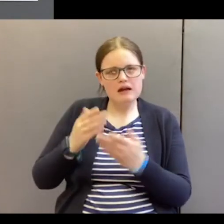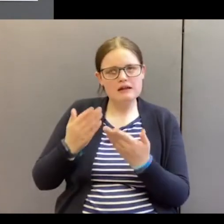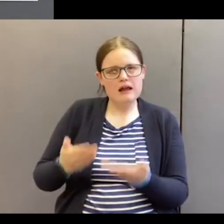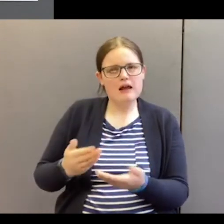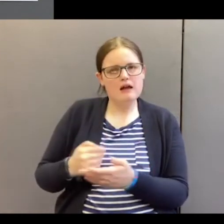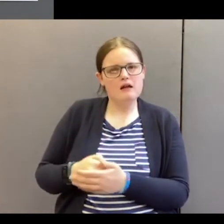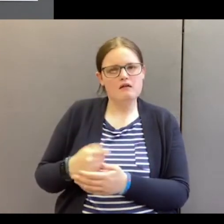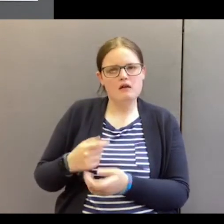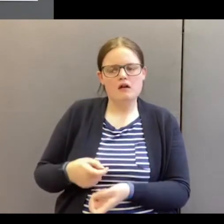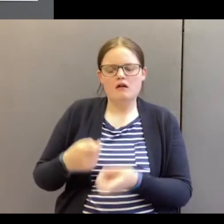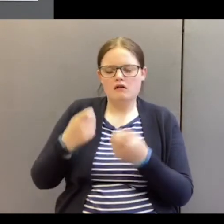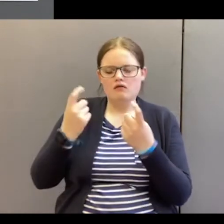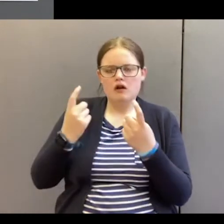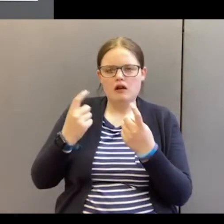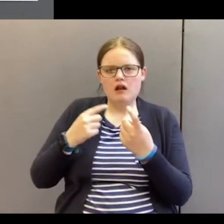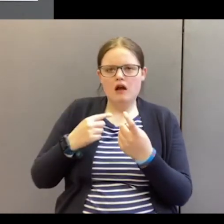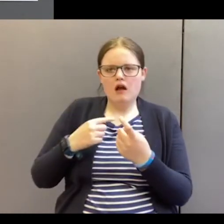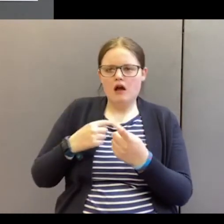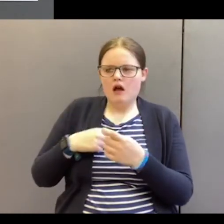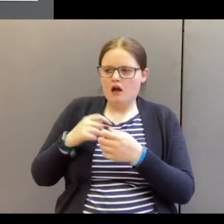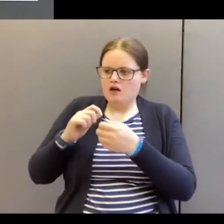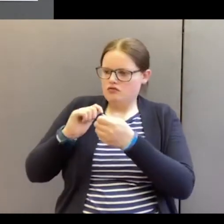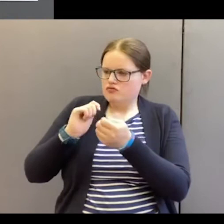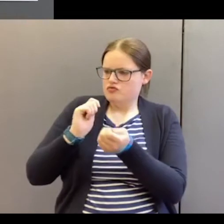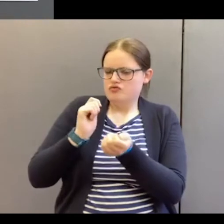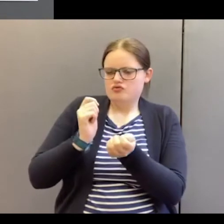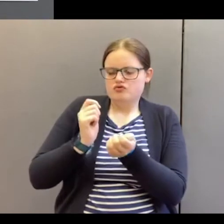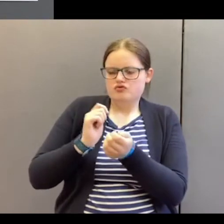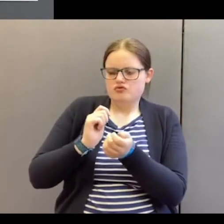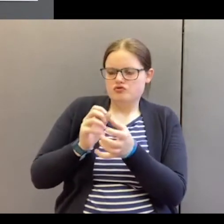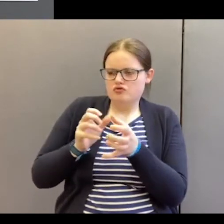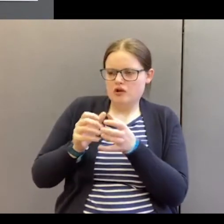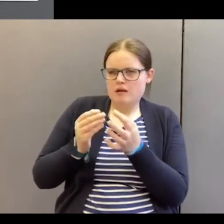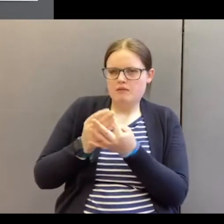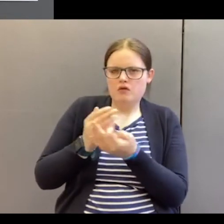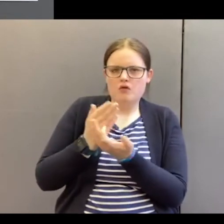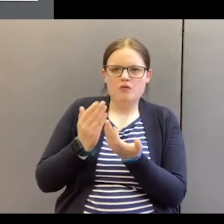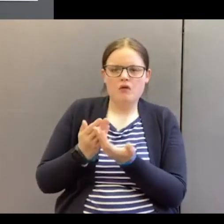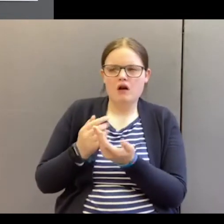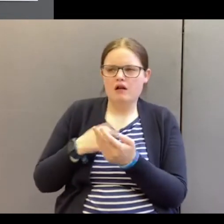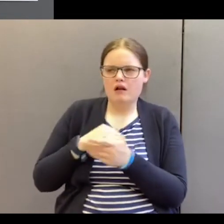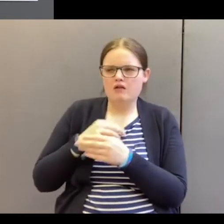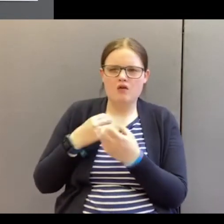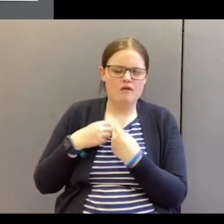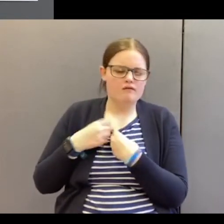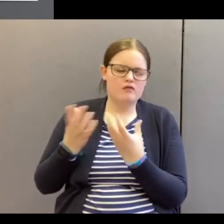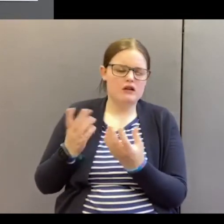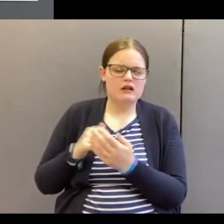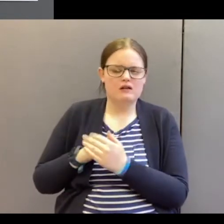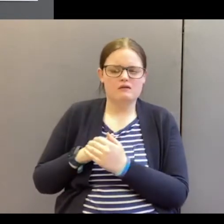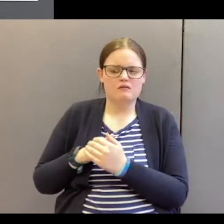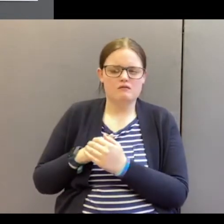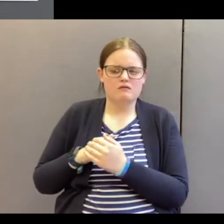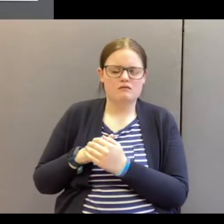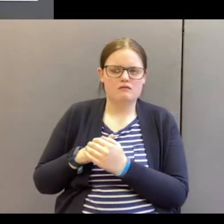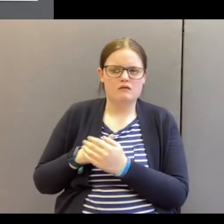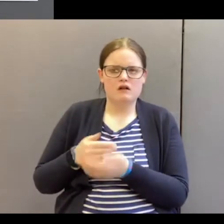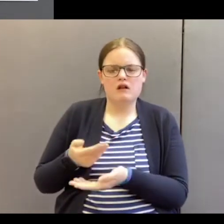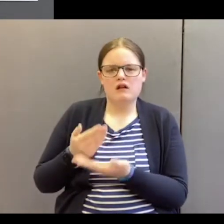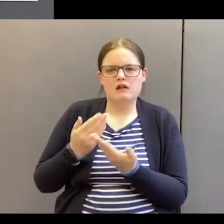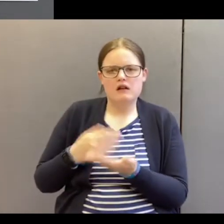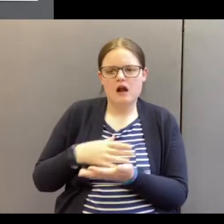realise I was being shaped by the world and I wasn't free at all. And now I want